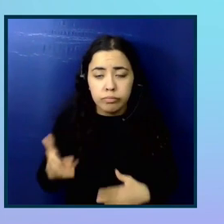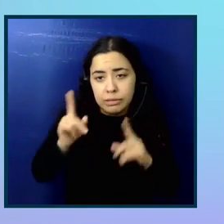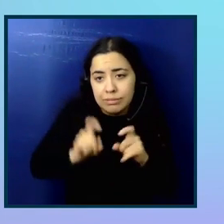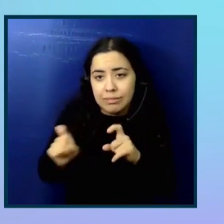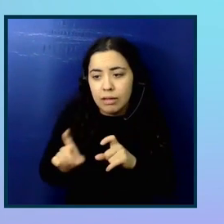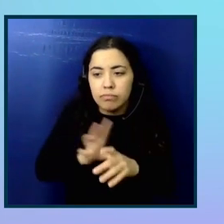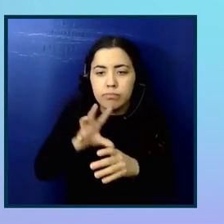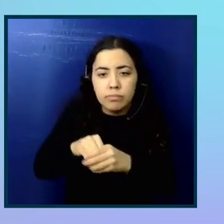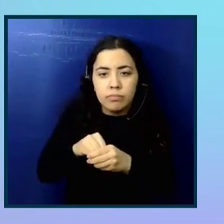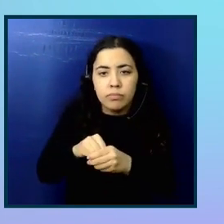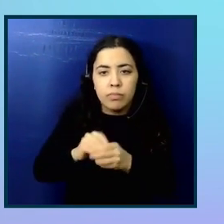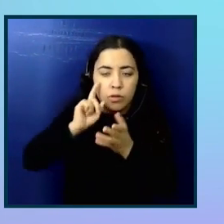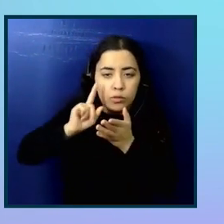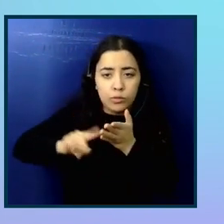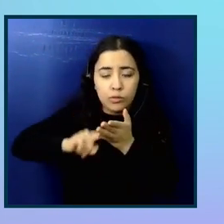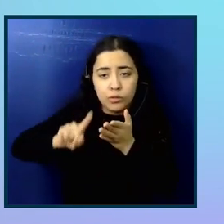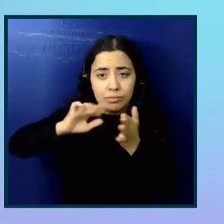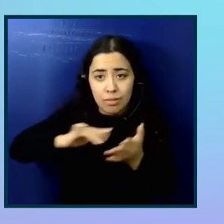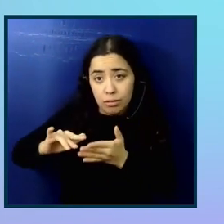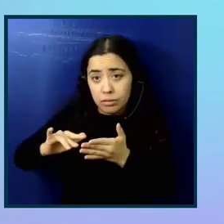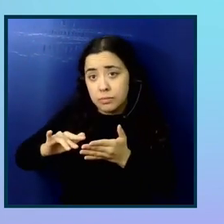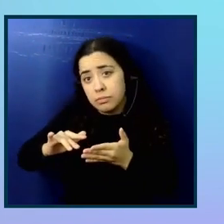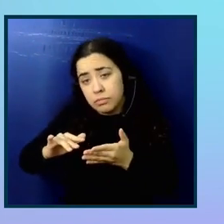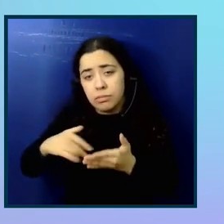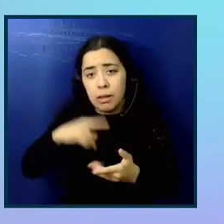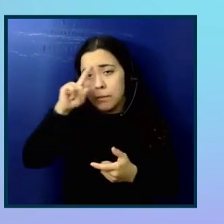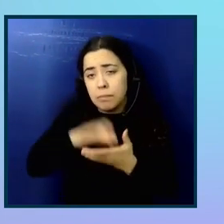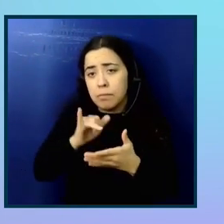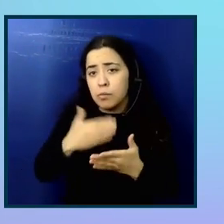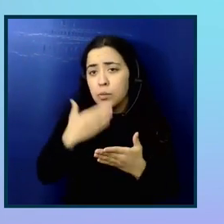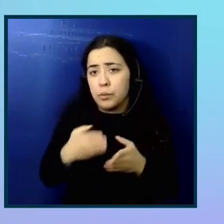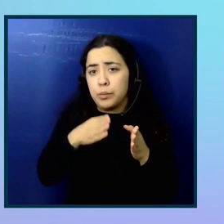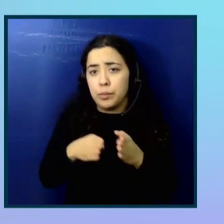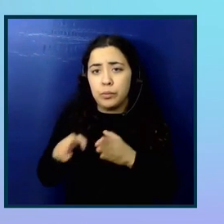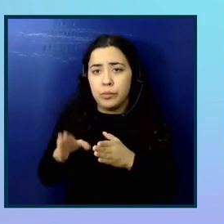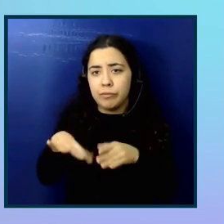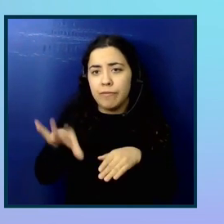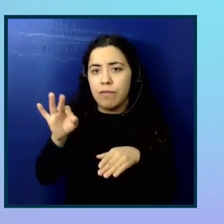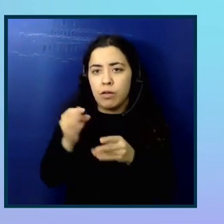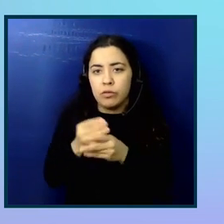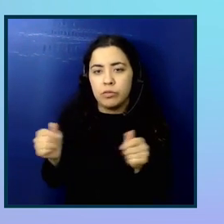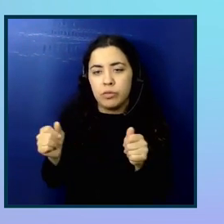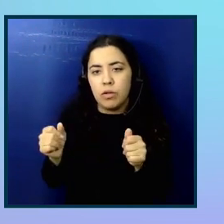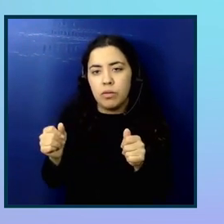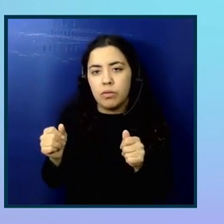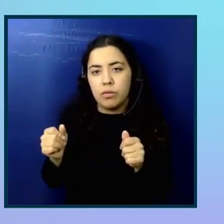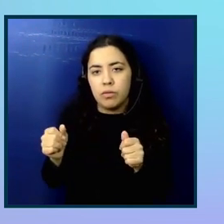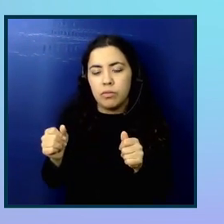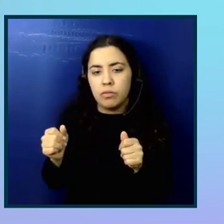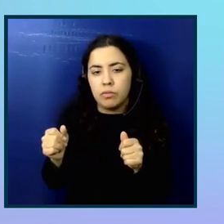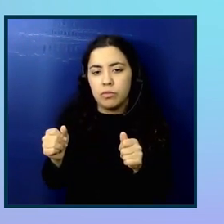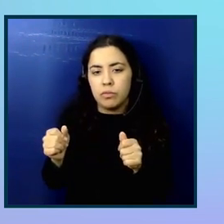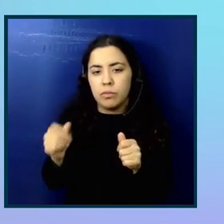take part in research studies. And I think it is a good way to find and source participants. But just